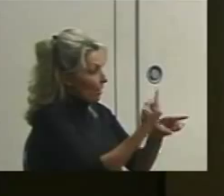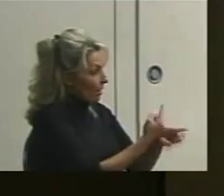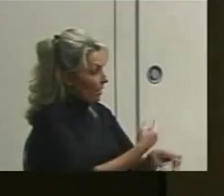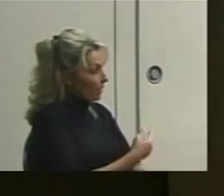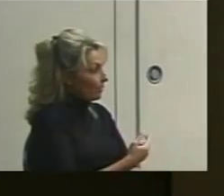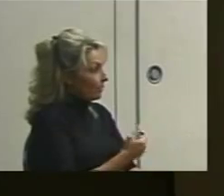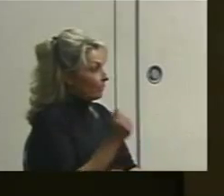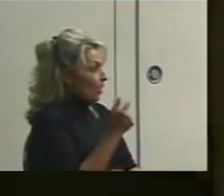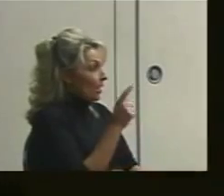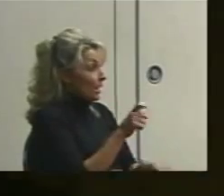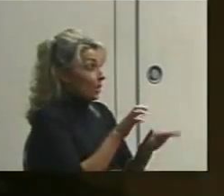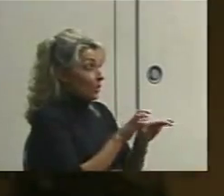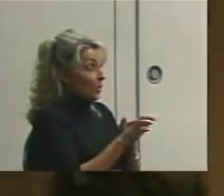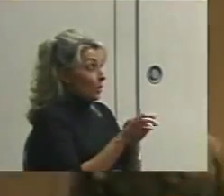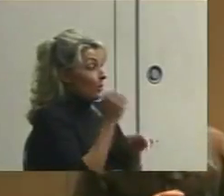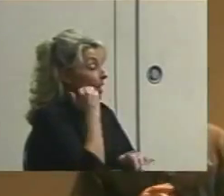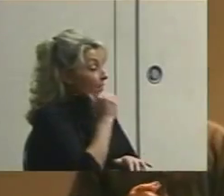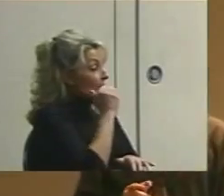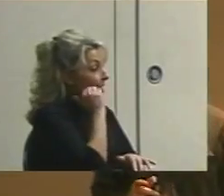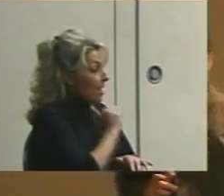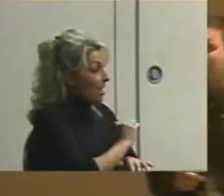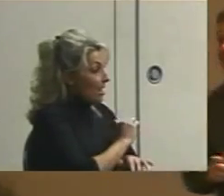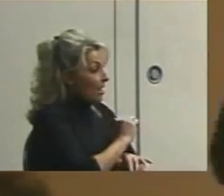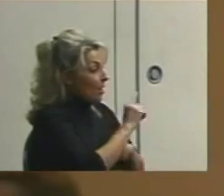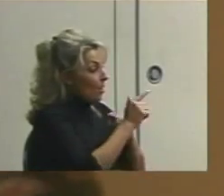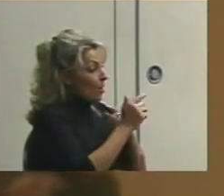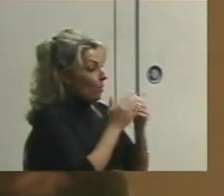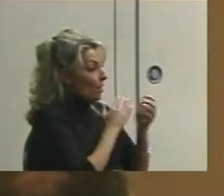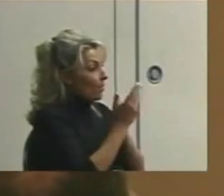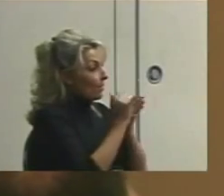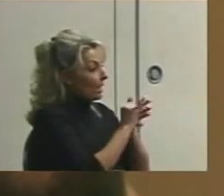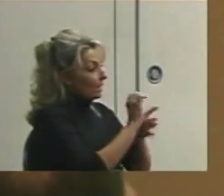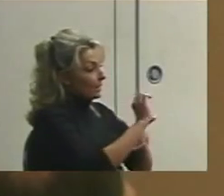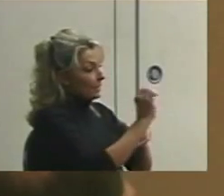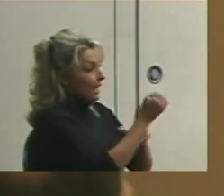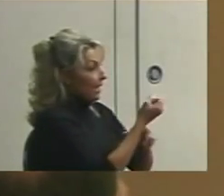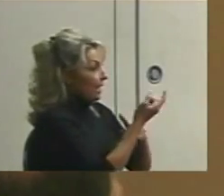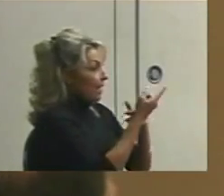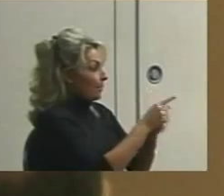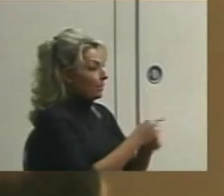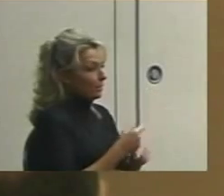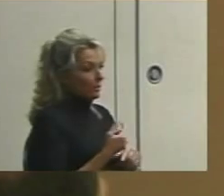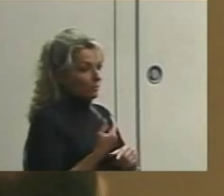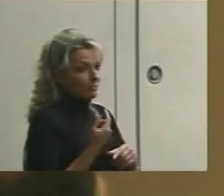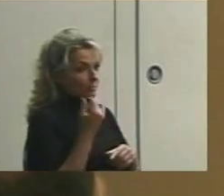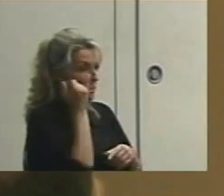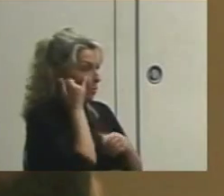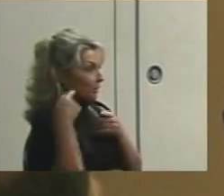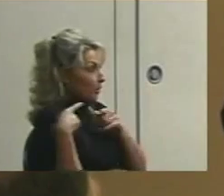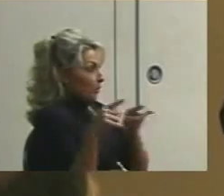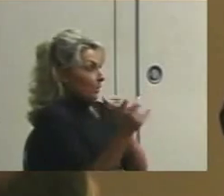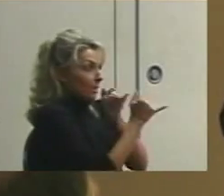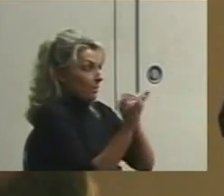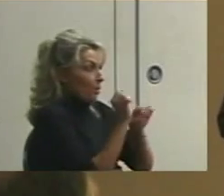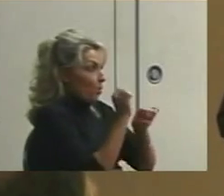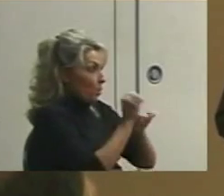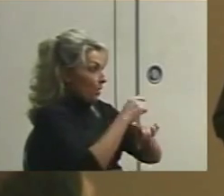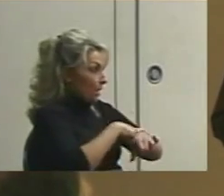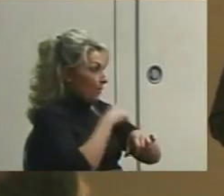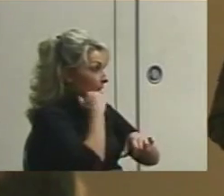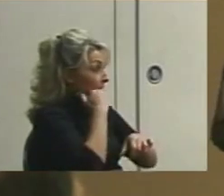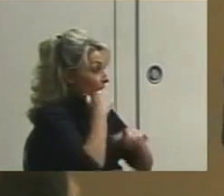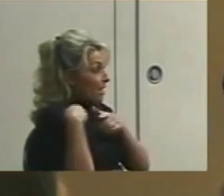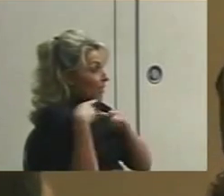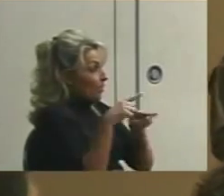Now, all I have to do is every day, whenever that setting is, and let's say it's during independent work times, then every day